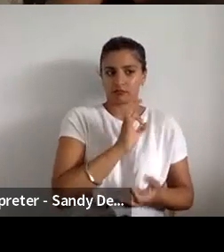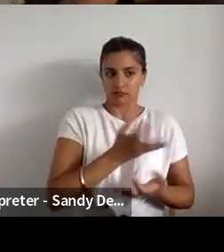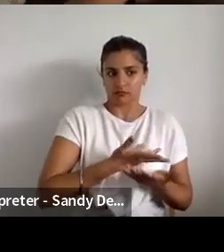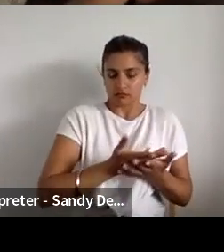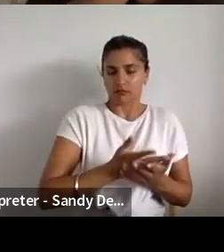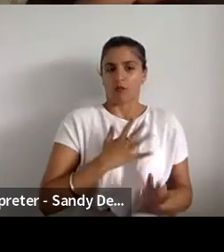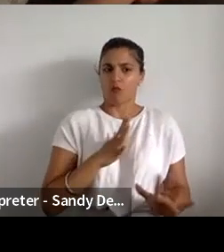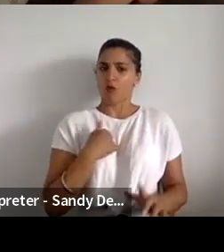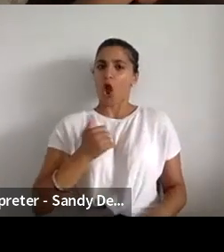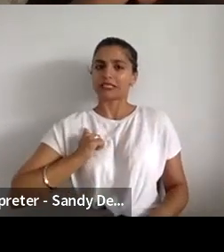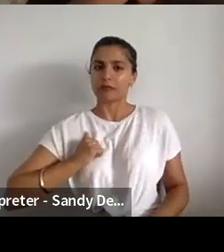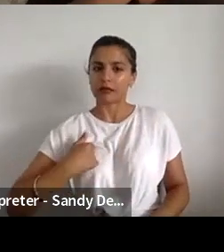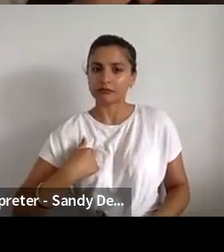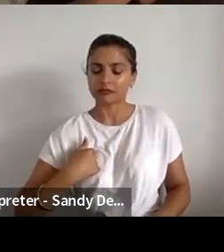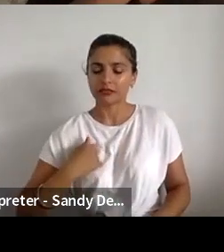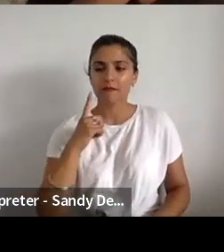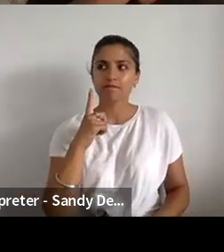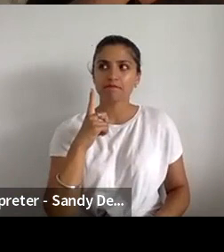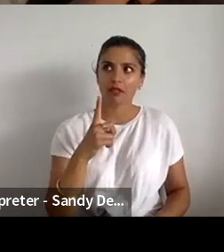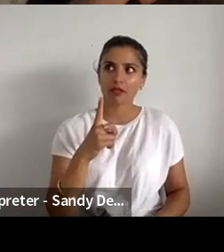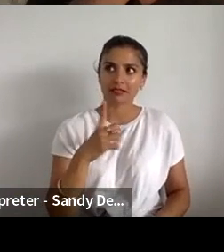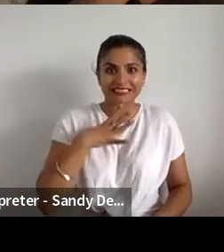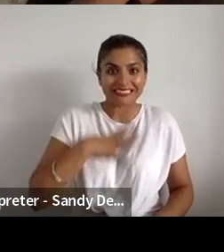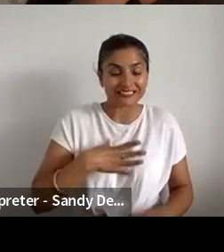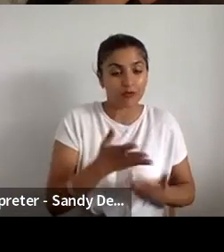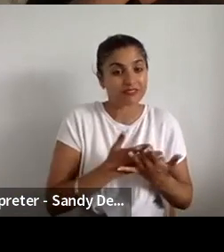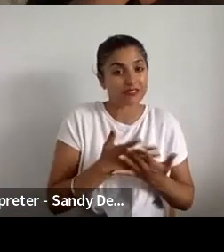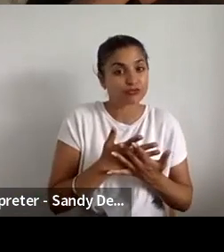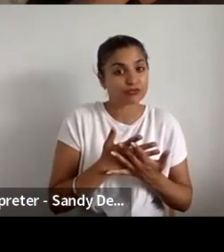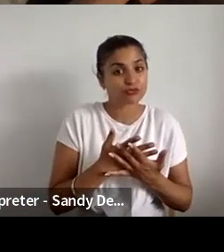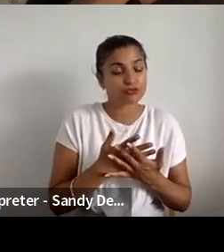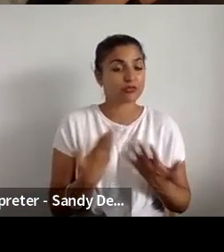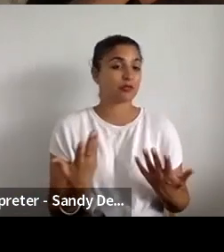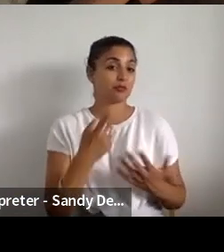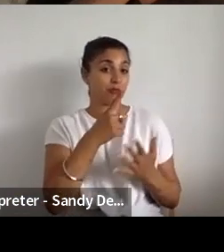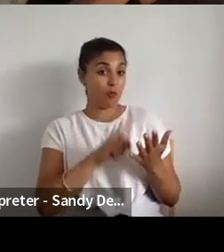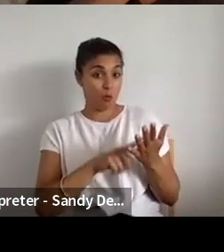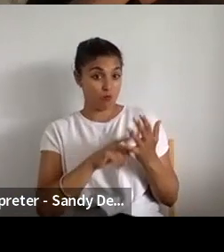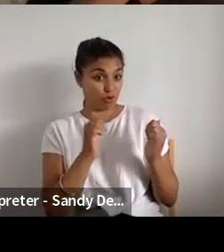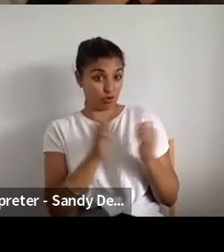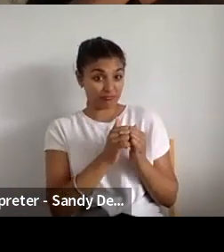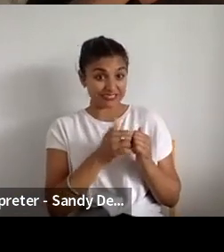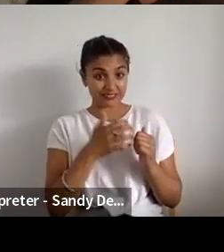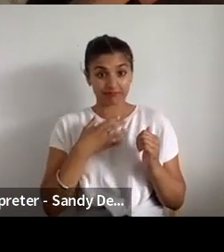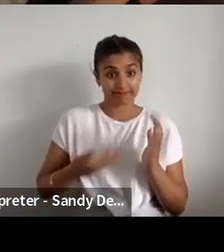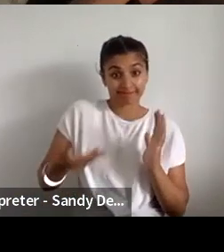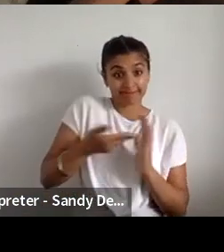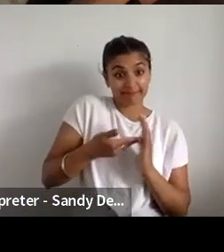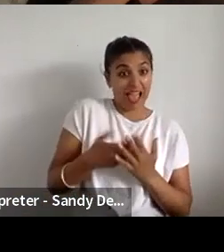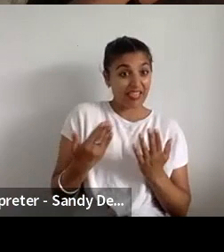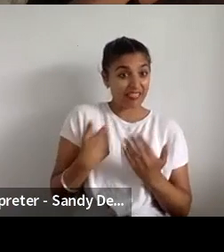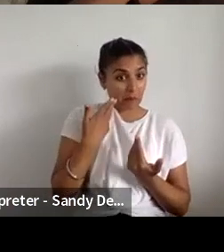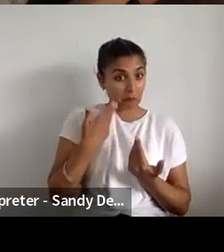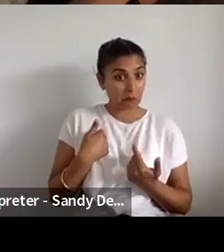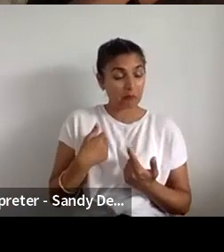call out, but the sort of where it needed to go. So what do you think, Laura, was it kind of it was kind of